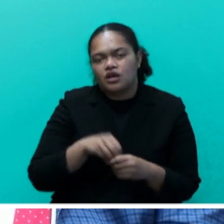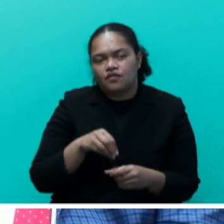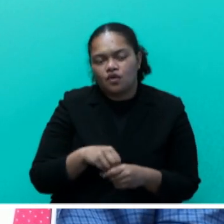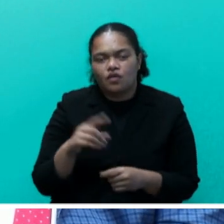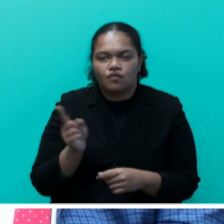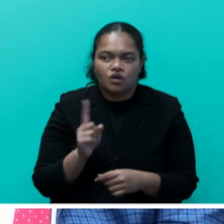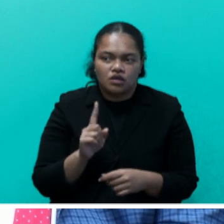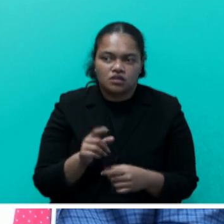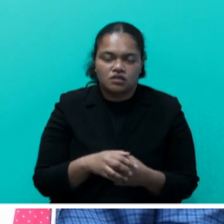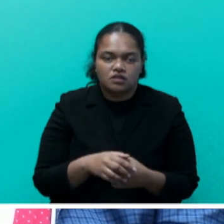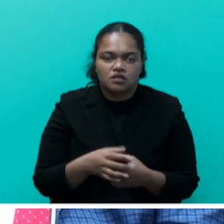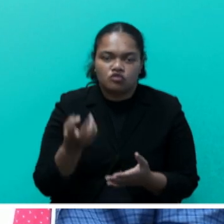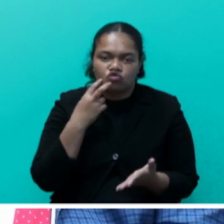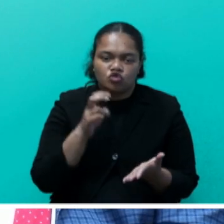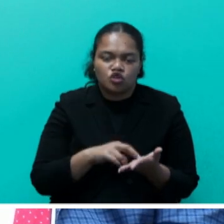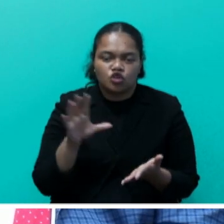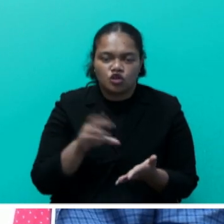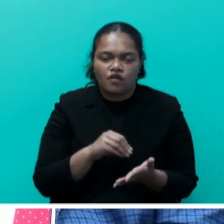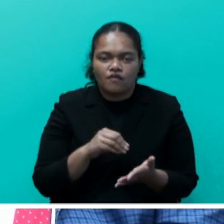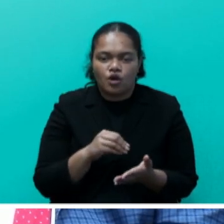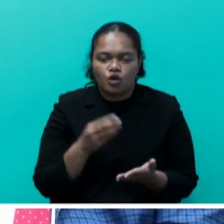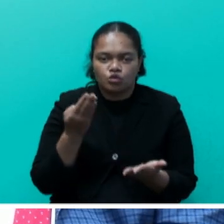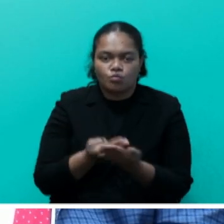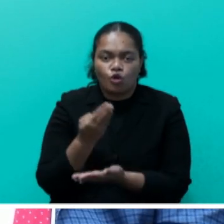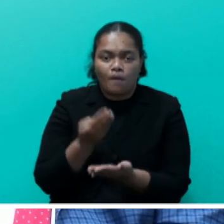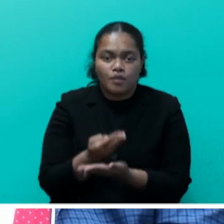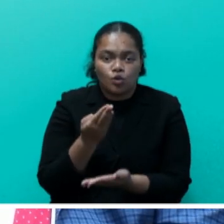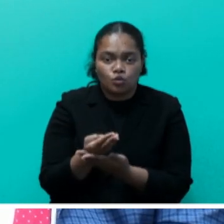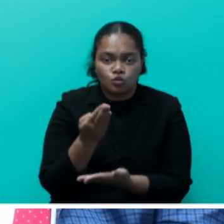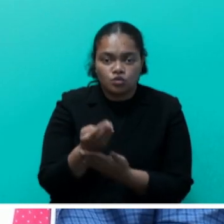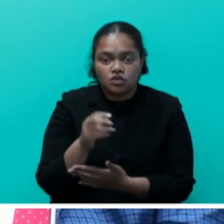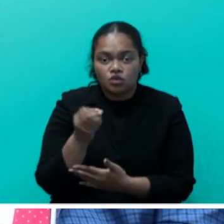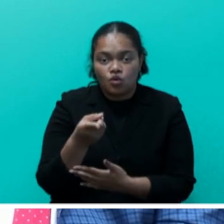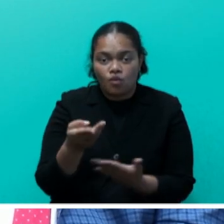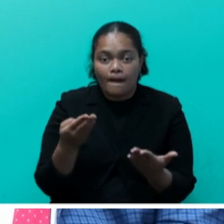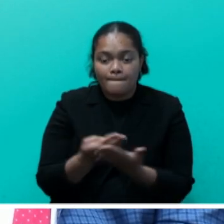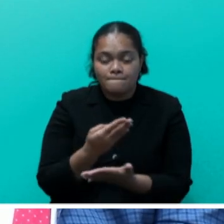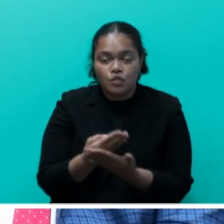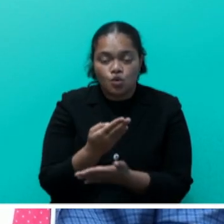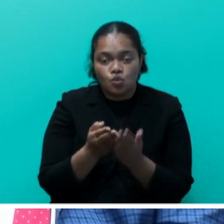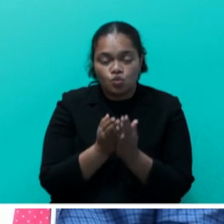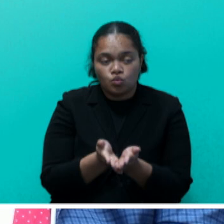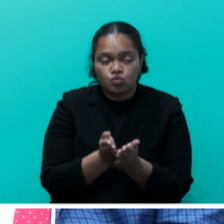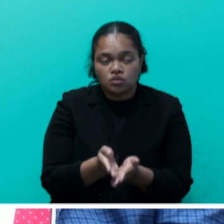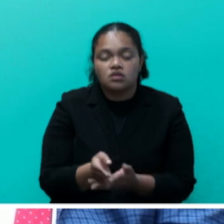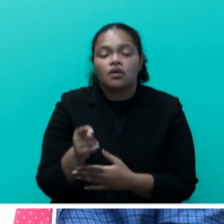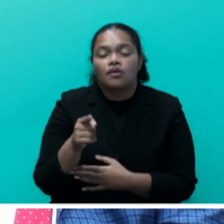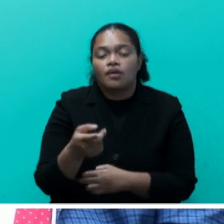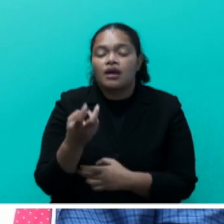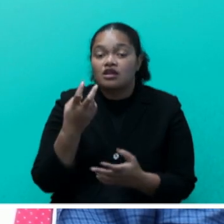on registration of small boats, ensure that these small boats have been surveyed and registered,